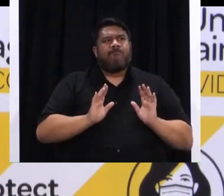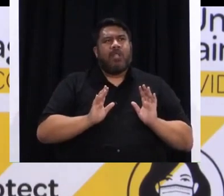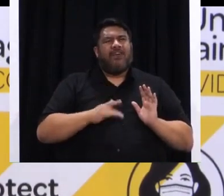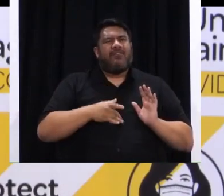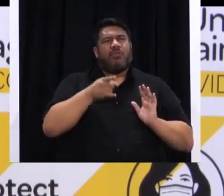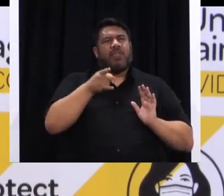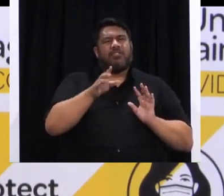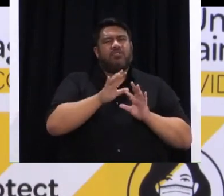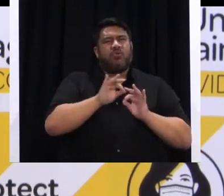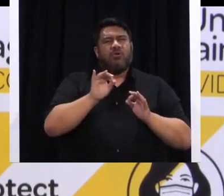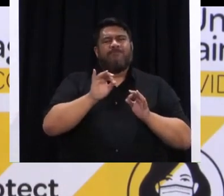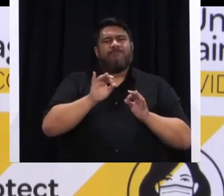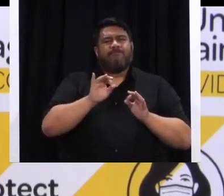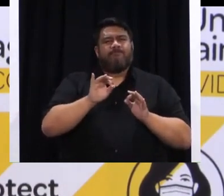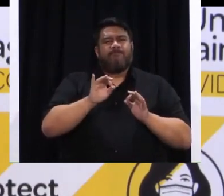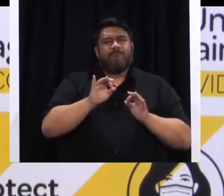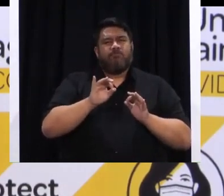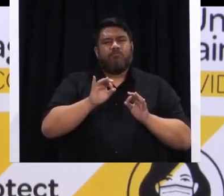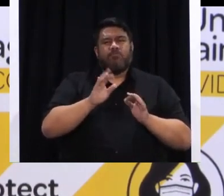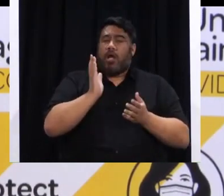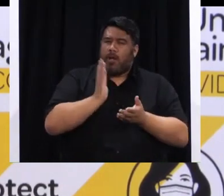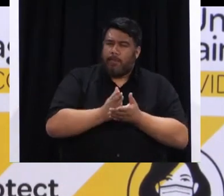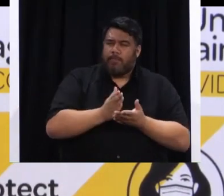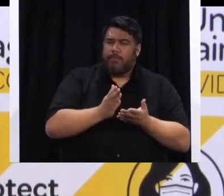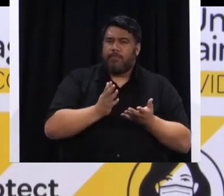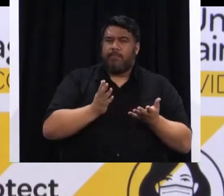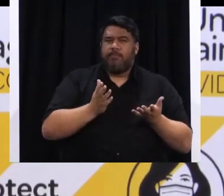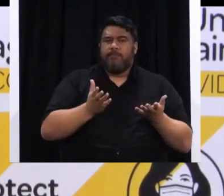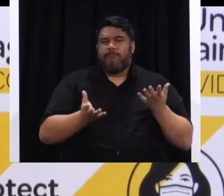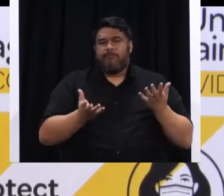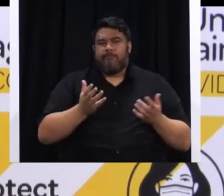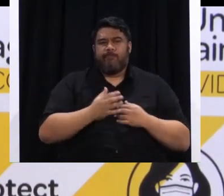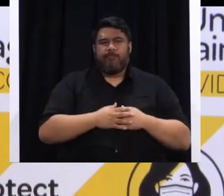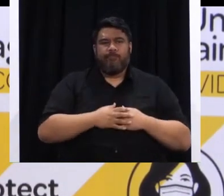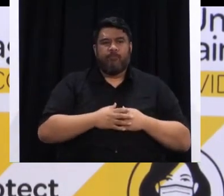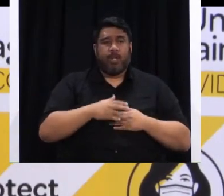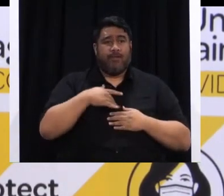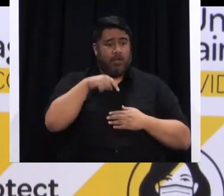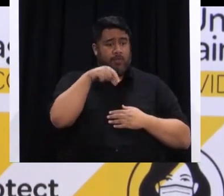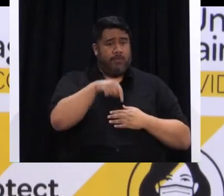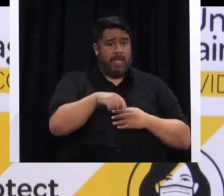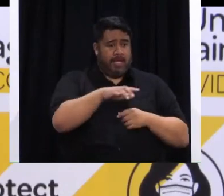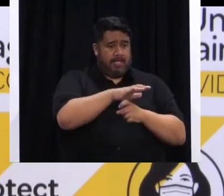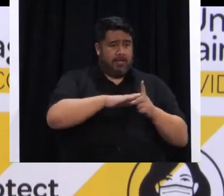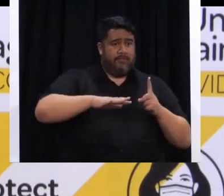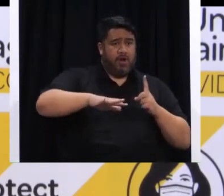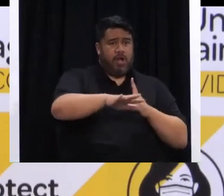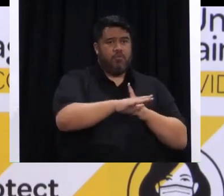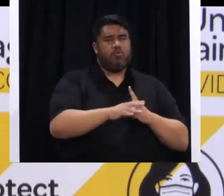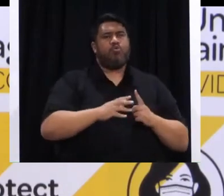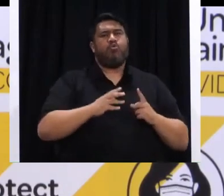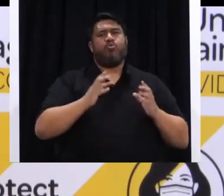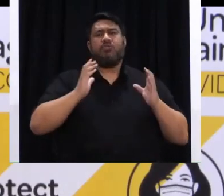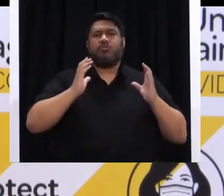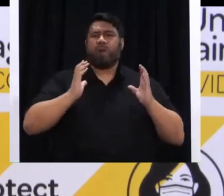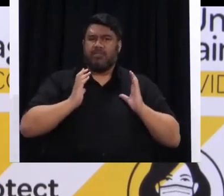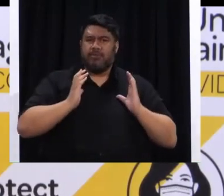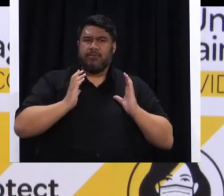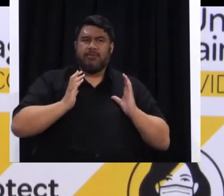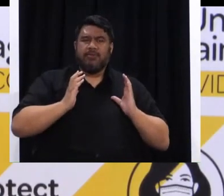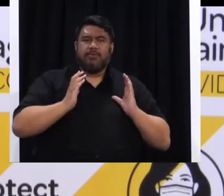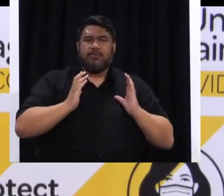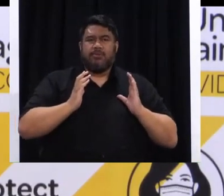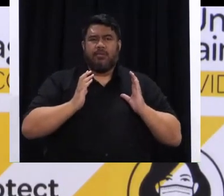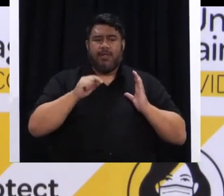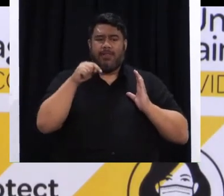a fair characterisation. What I believe happens is that in these stressful environments that we've seen a